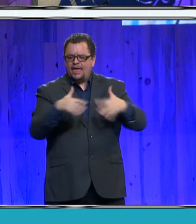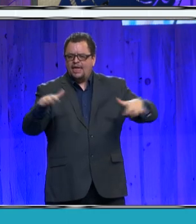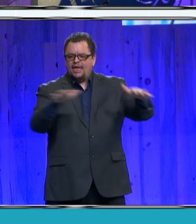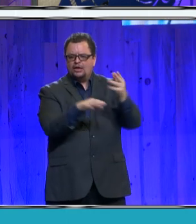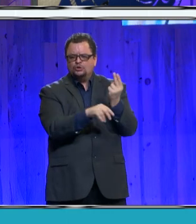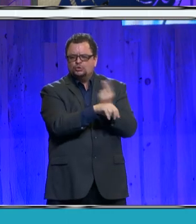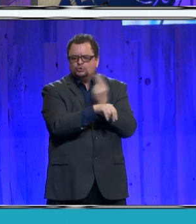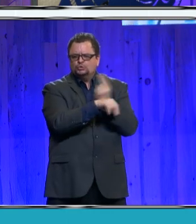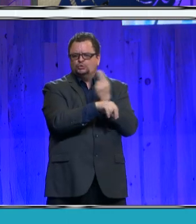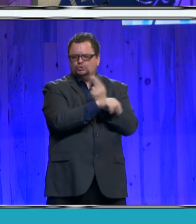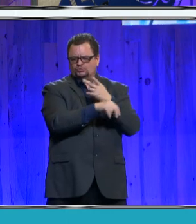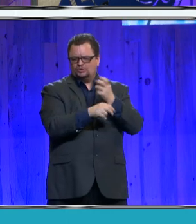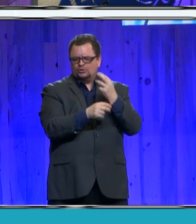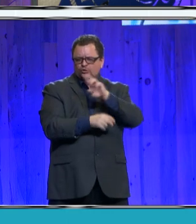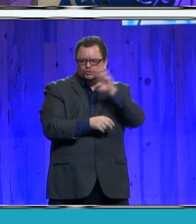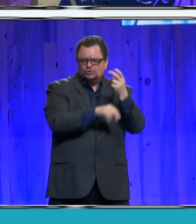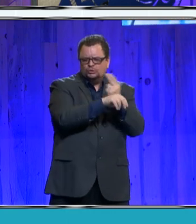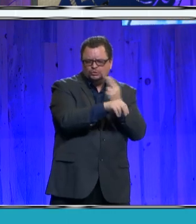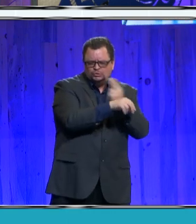many other initiatives.